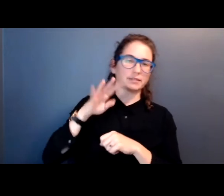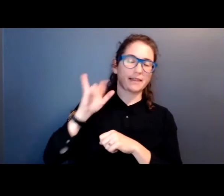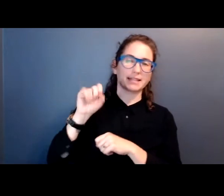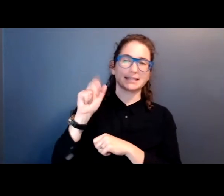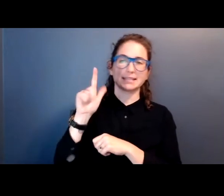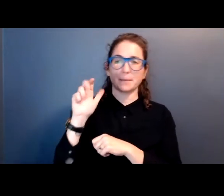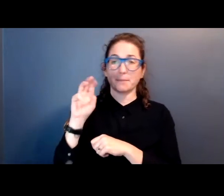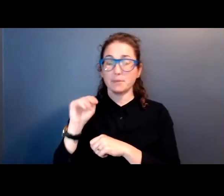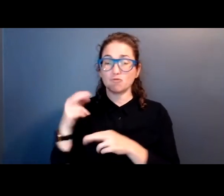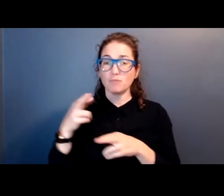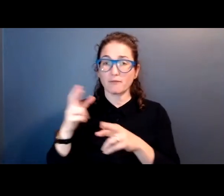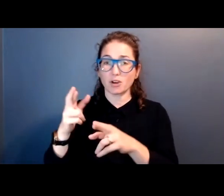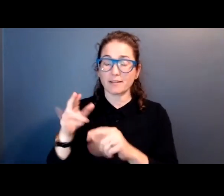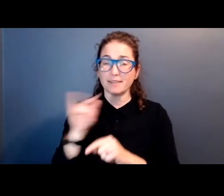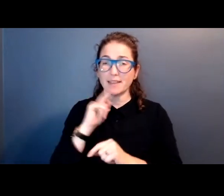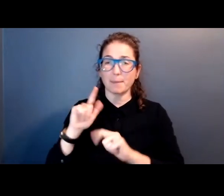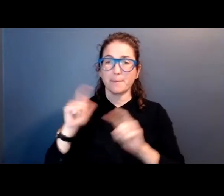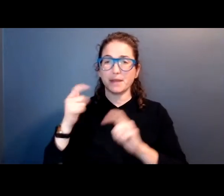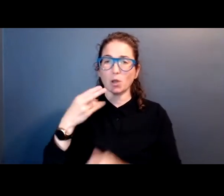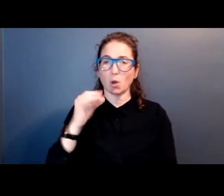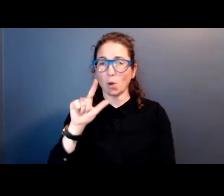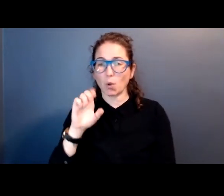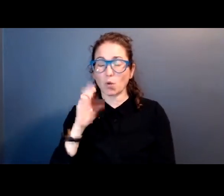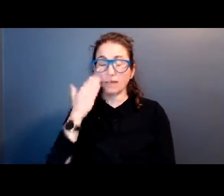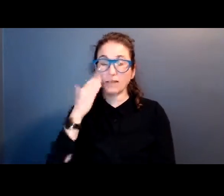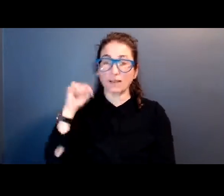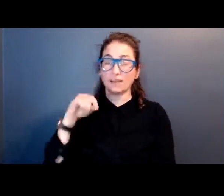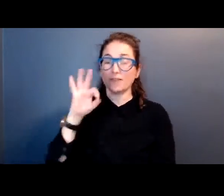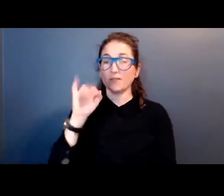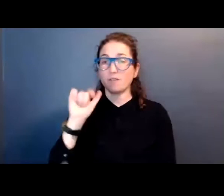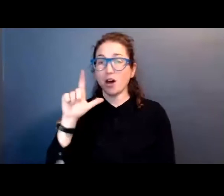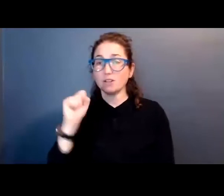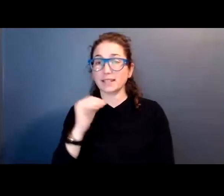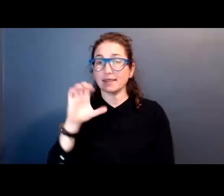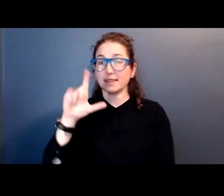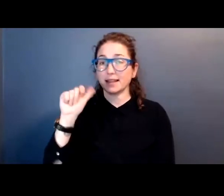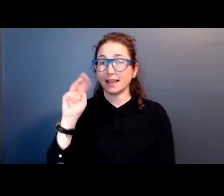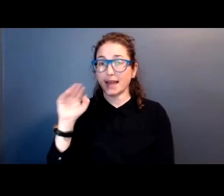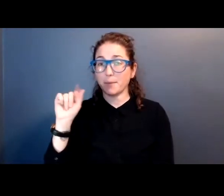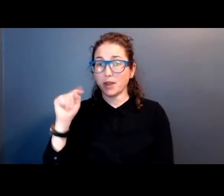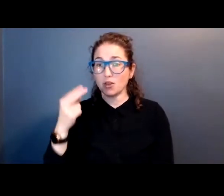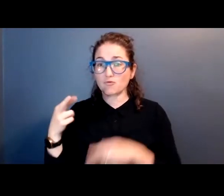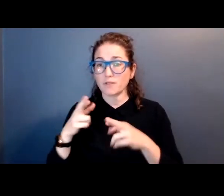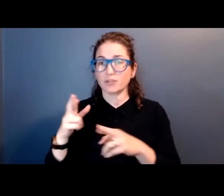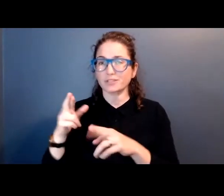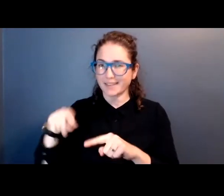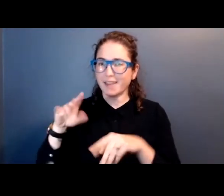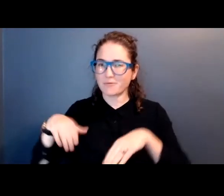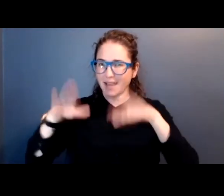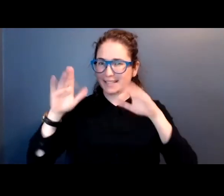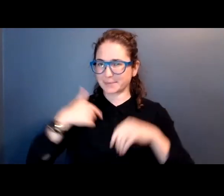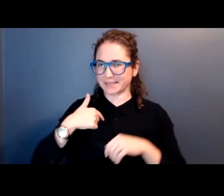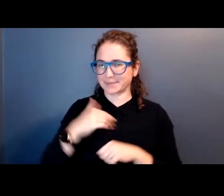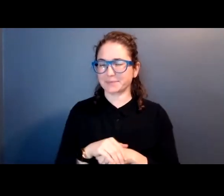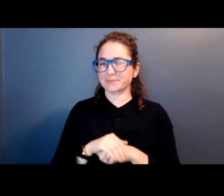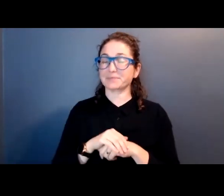the Etna Creek, the Big Hole, the Shacklefoot Falls, and the Klamath Rivers who raised me. Growing